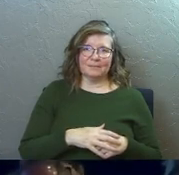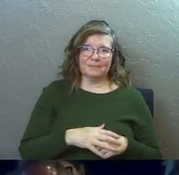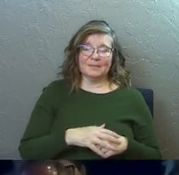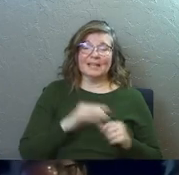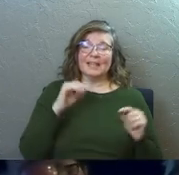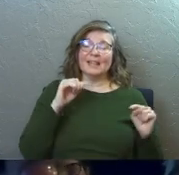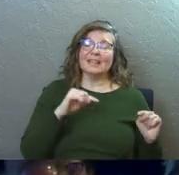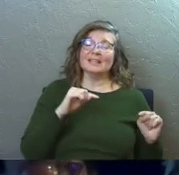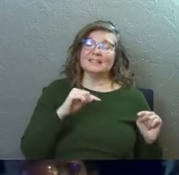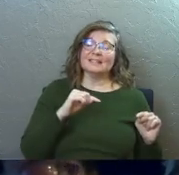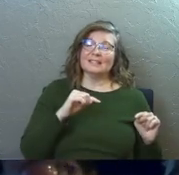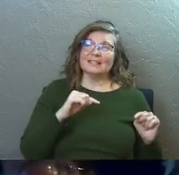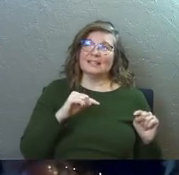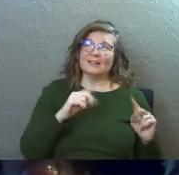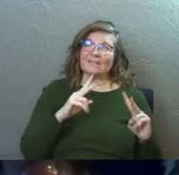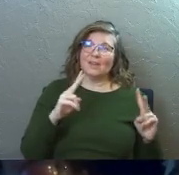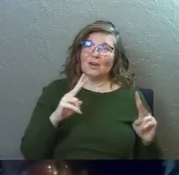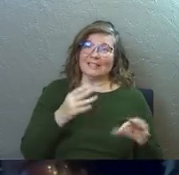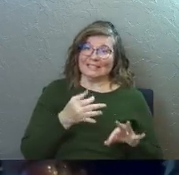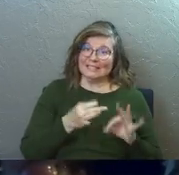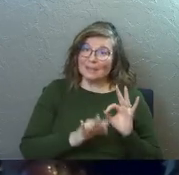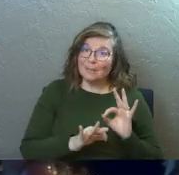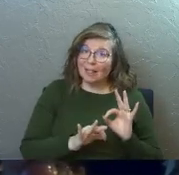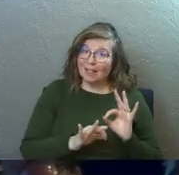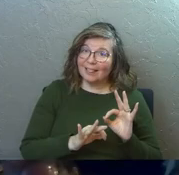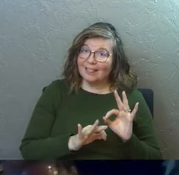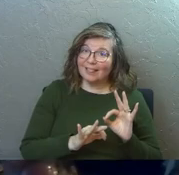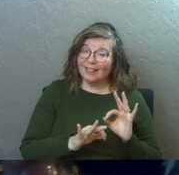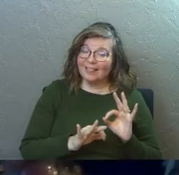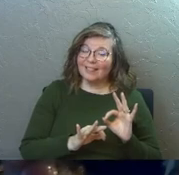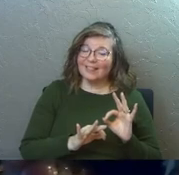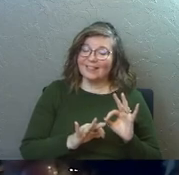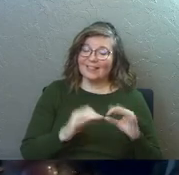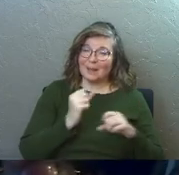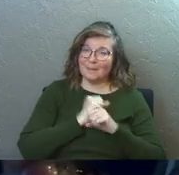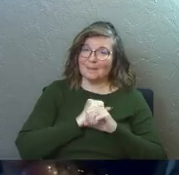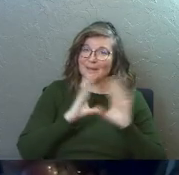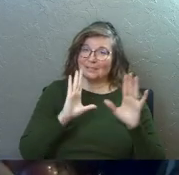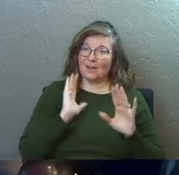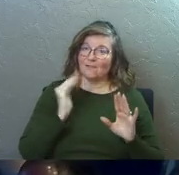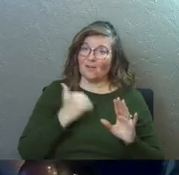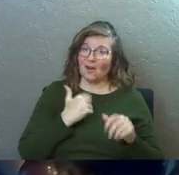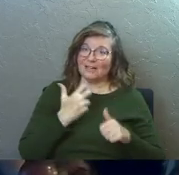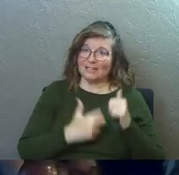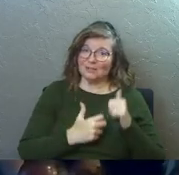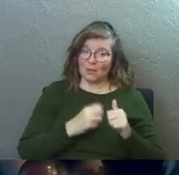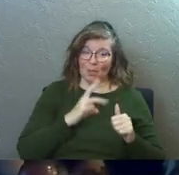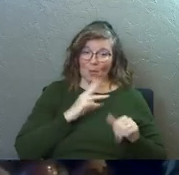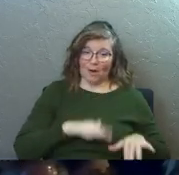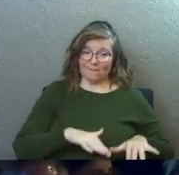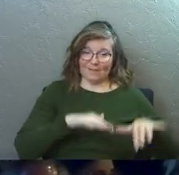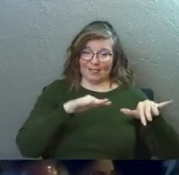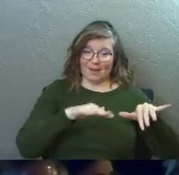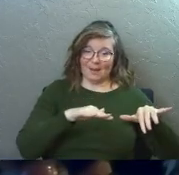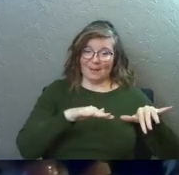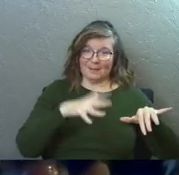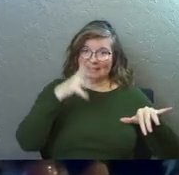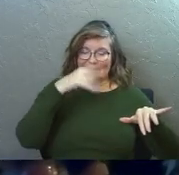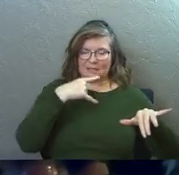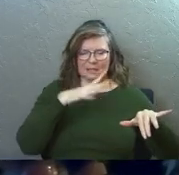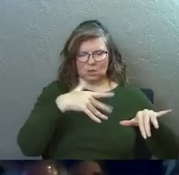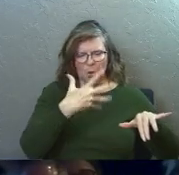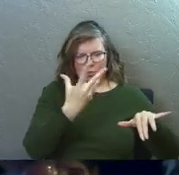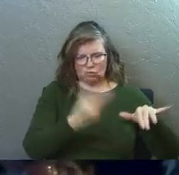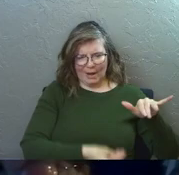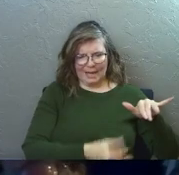So this is a very simple, okay, simplified picture of our issue, in my mind, of attempting to carry